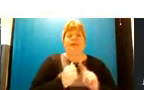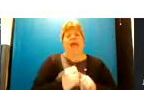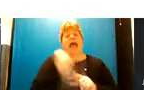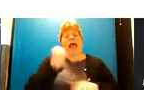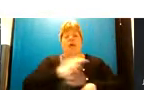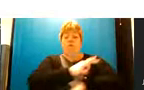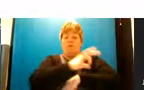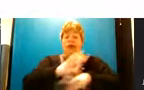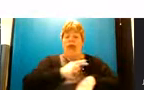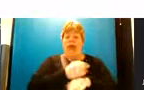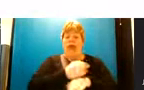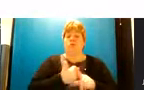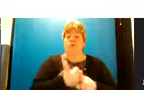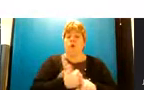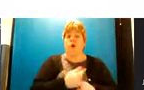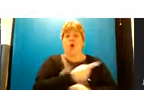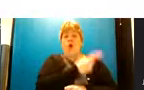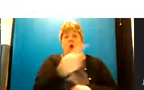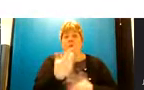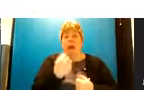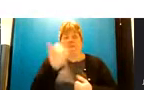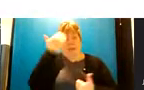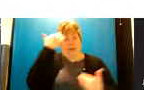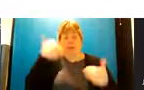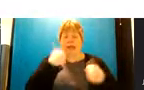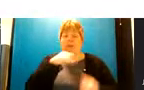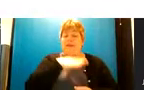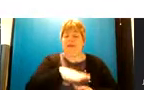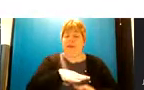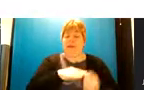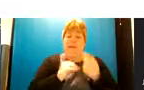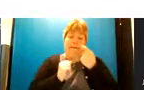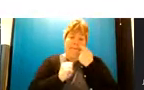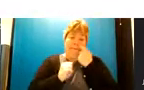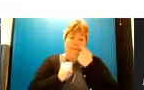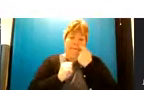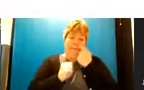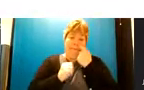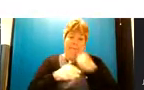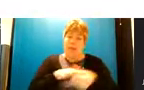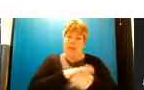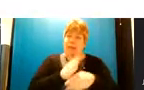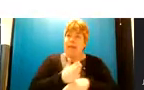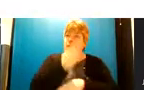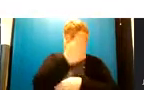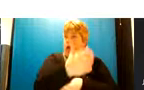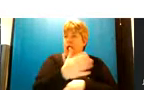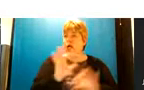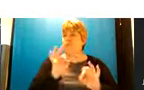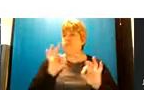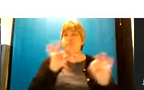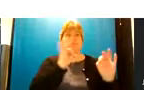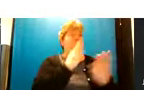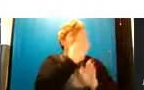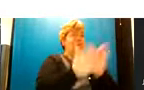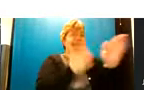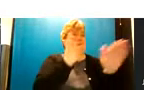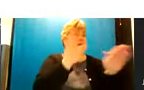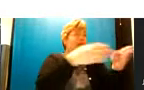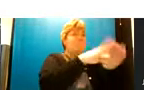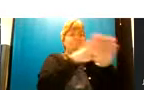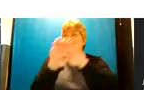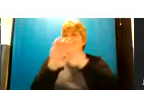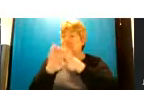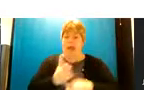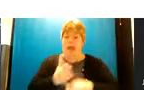facilities for people with mental health needs again somewhere for people to go when when there isn't anywhere else to go really to support them